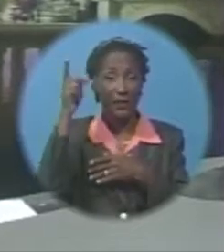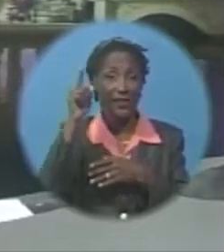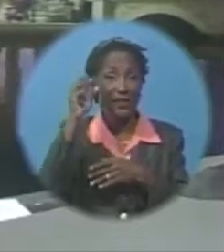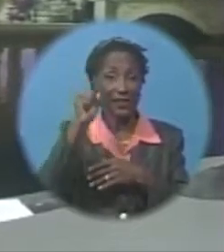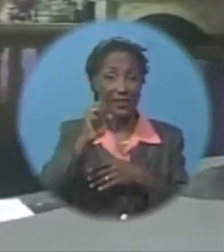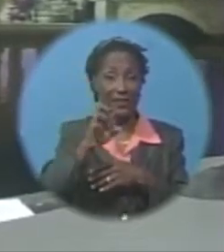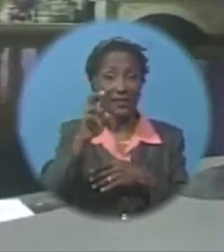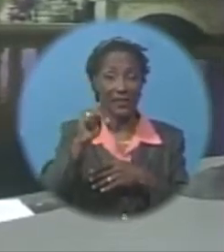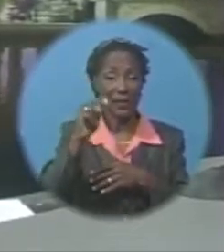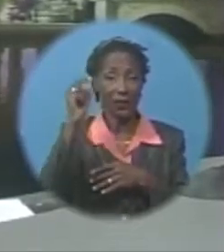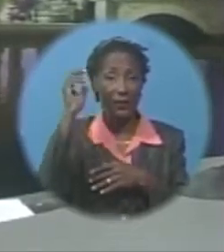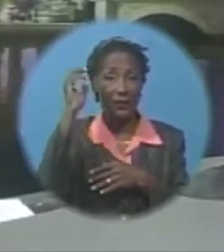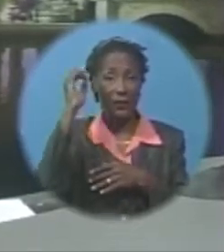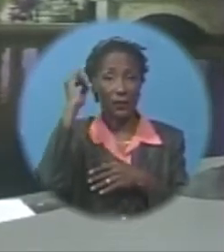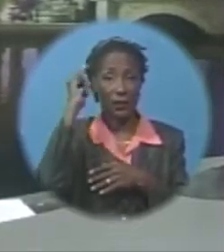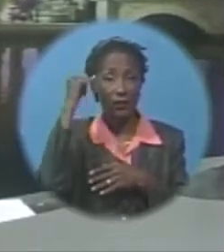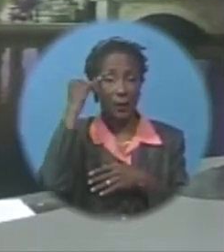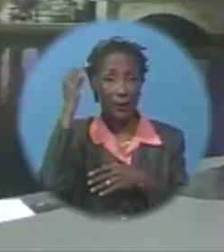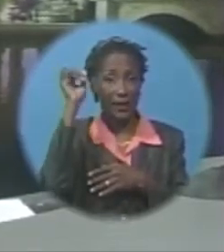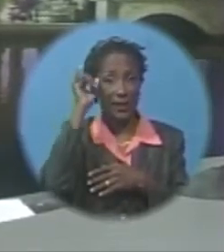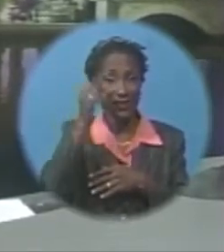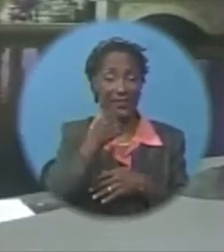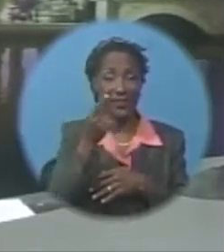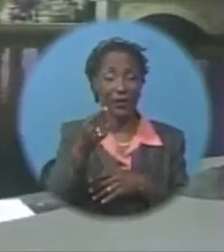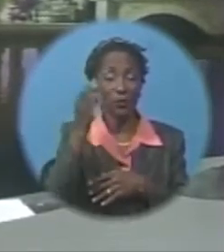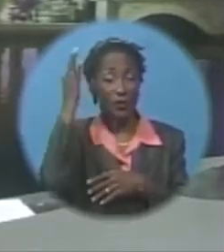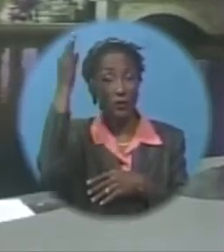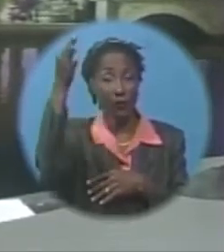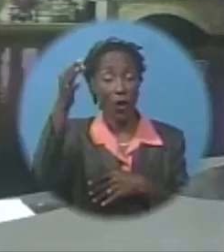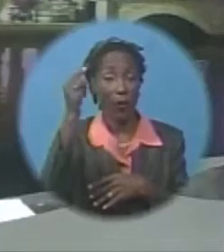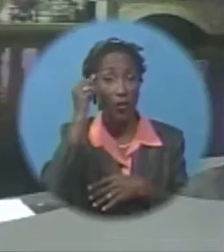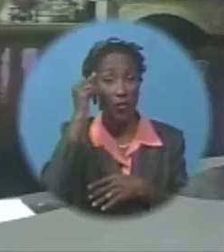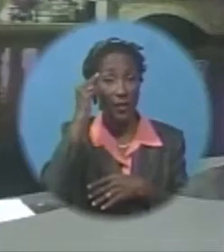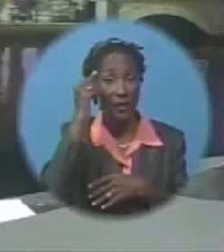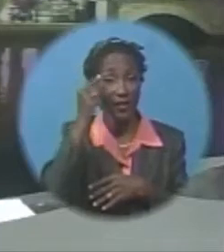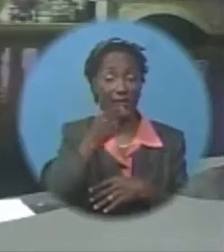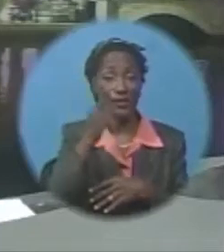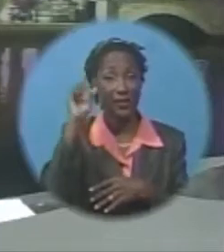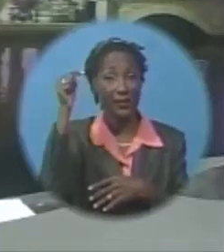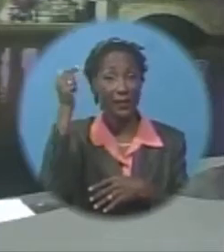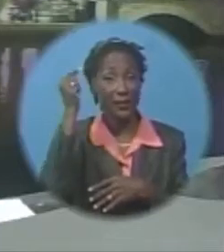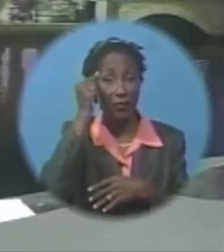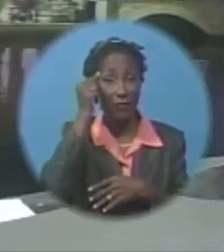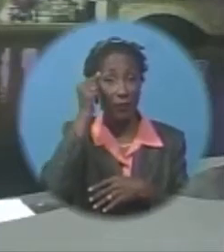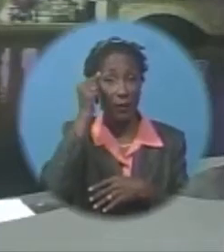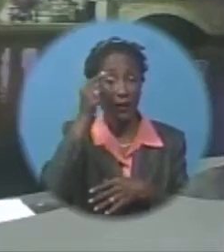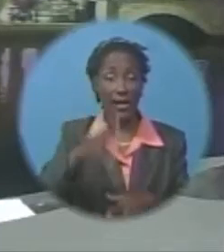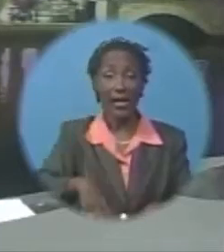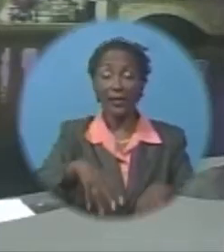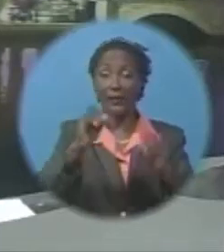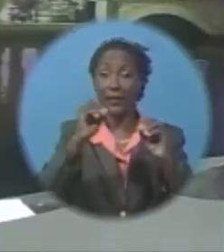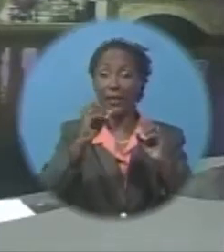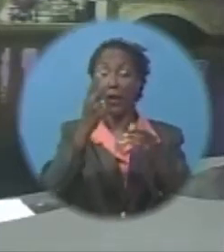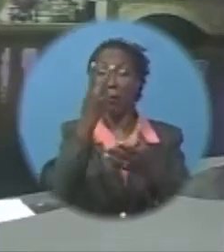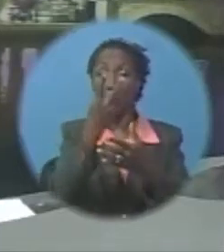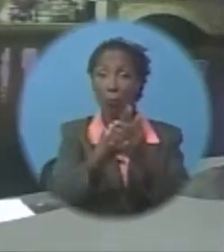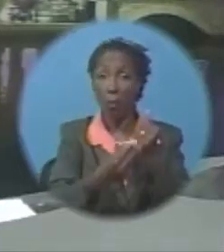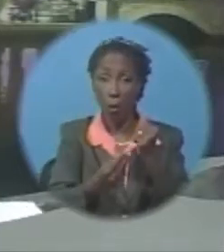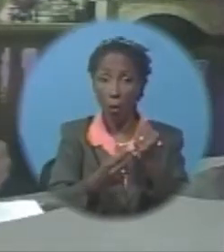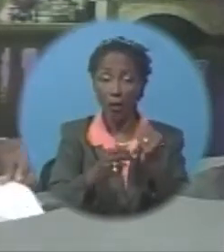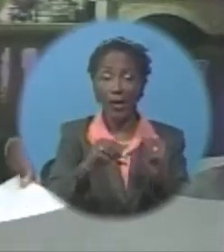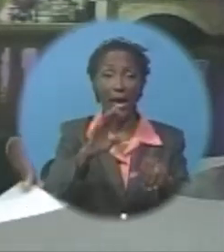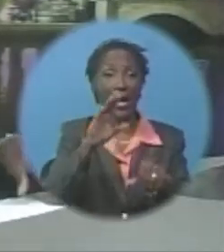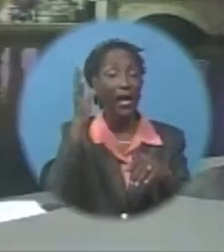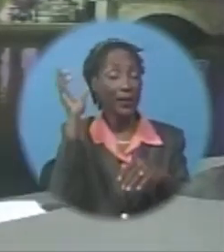Ince, described the budget as forward thinking. He says government has taken bold initiatives and has listened to calls from sectors